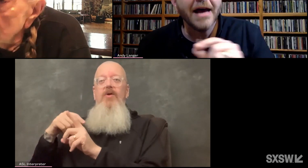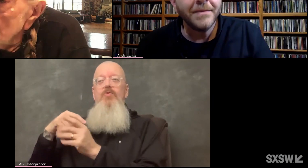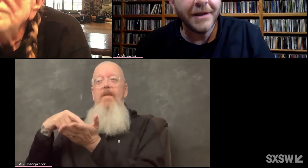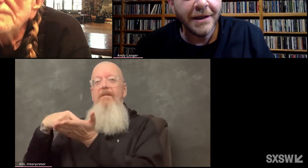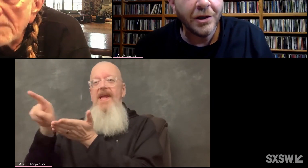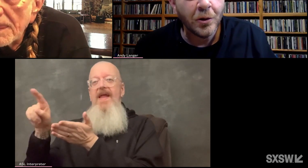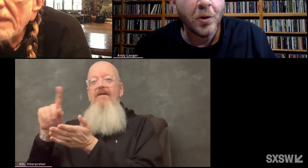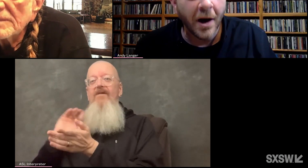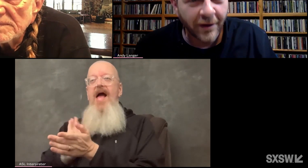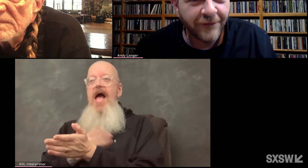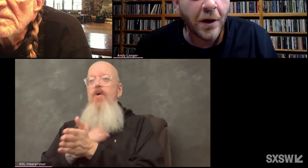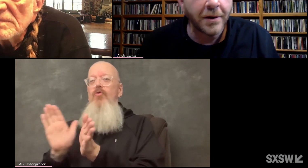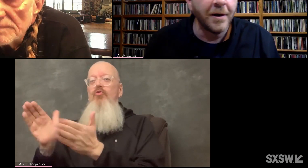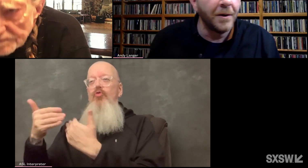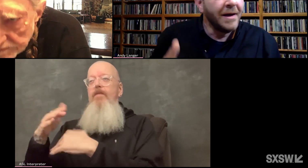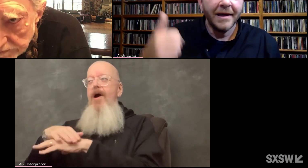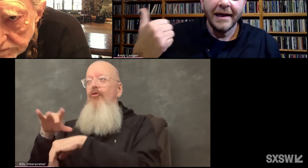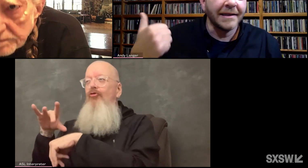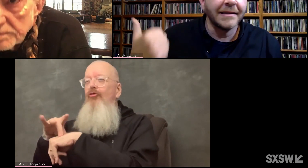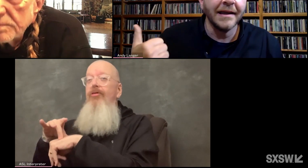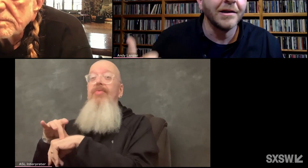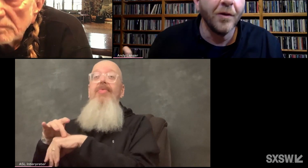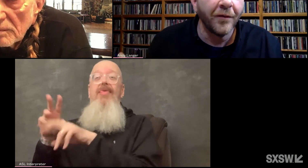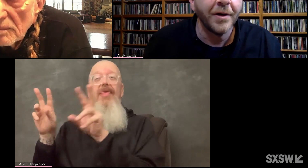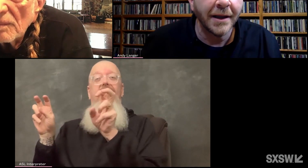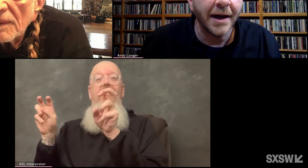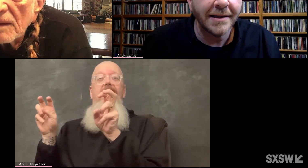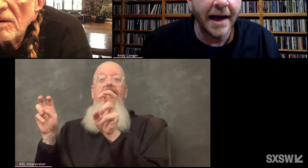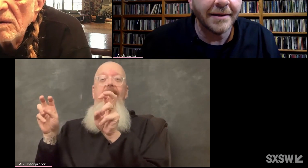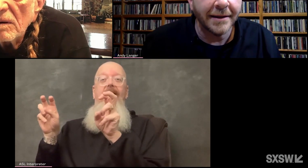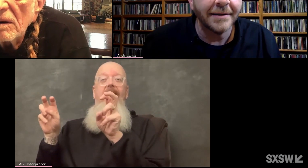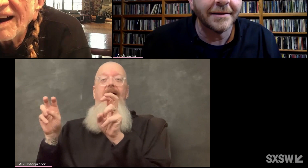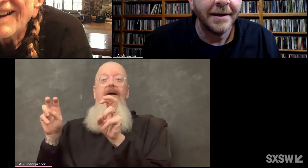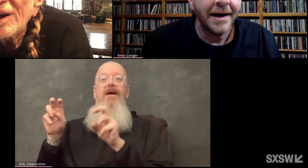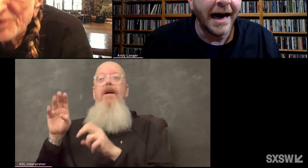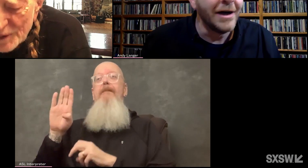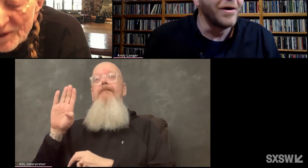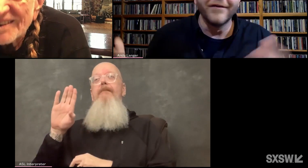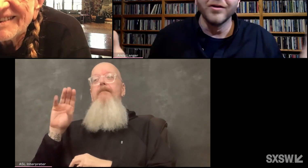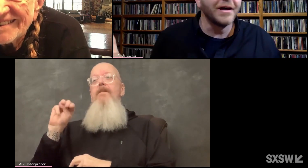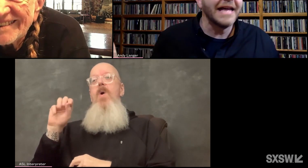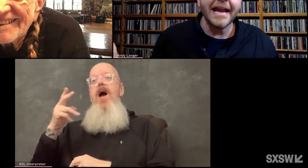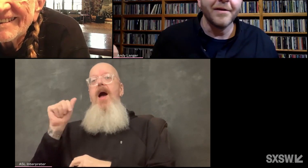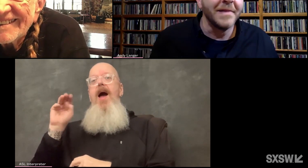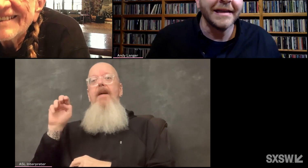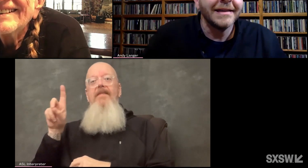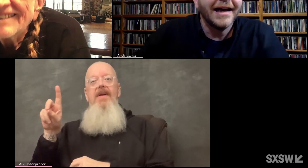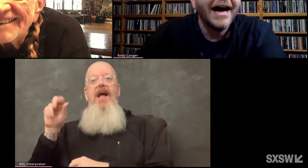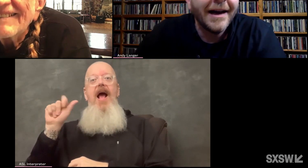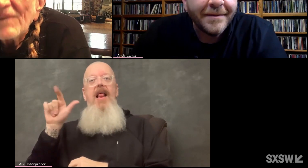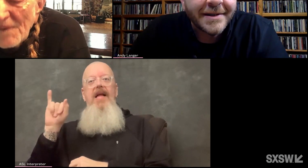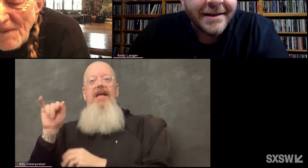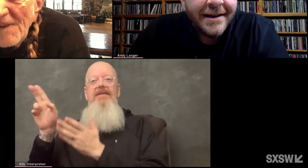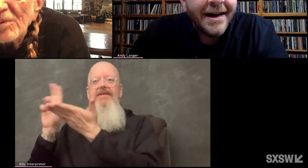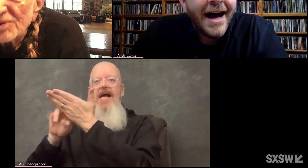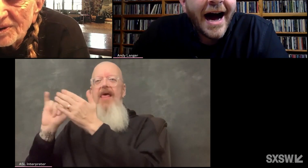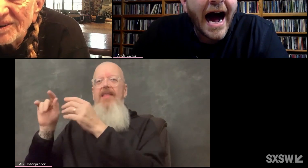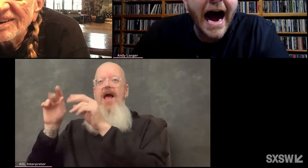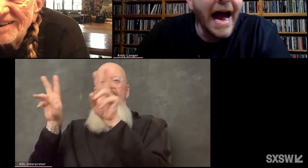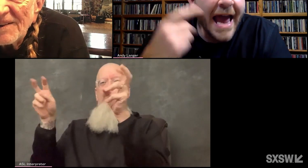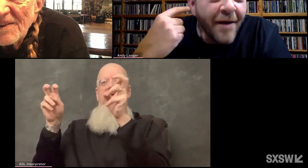inscribed to you on a photo. It sits over in Luck, Texas. Absolutely. know you've looked at it a million times.